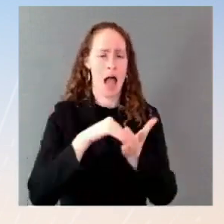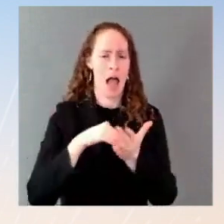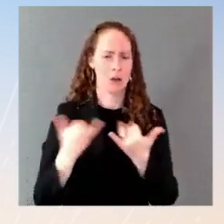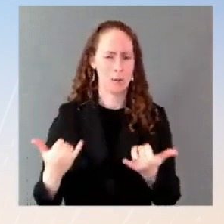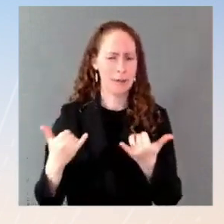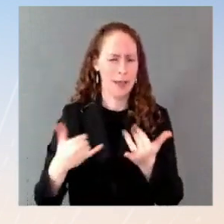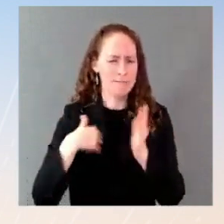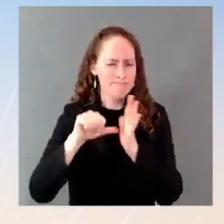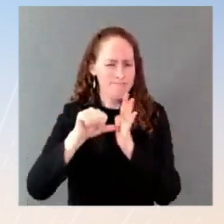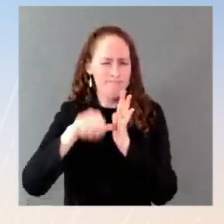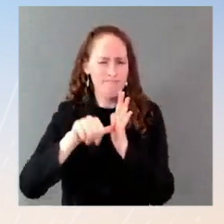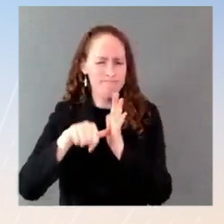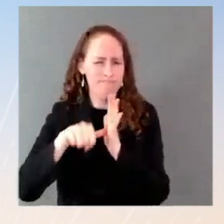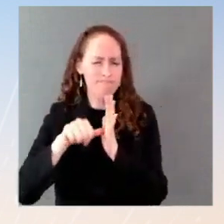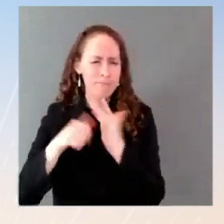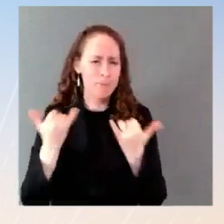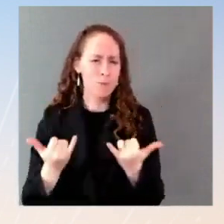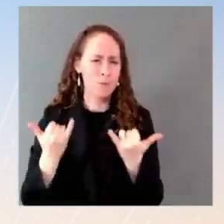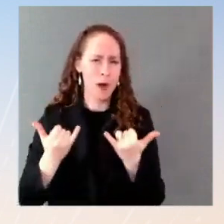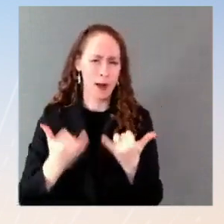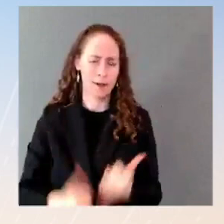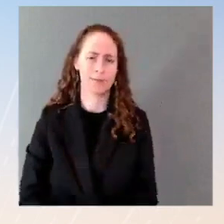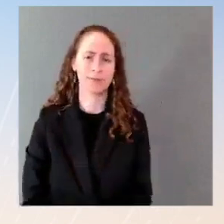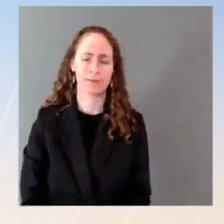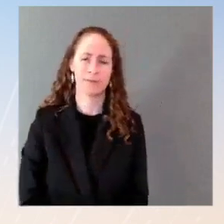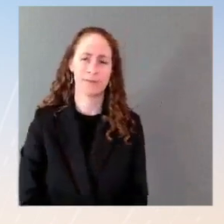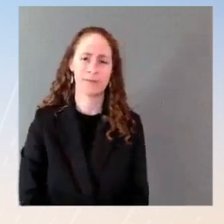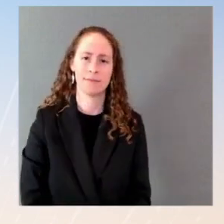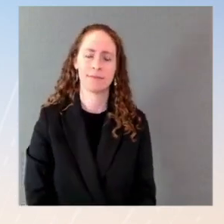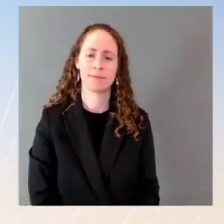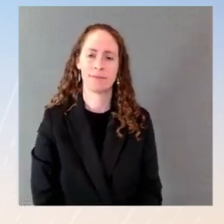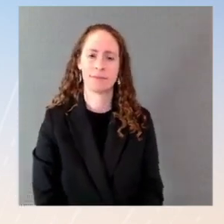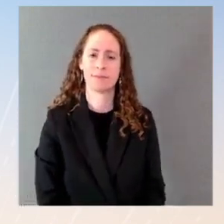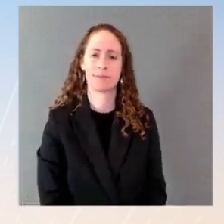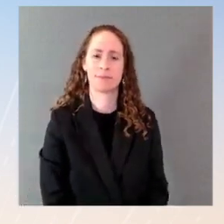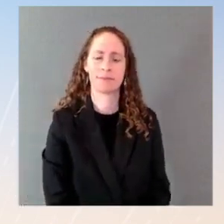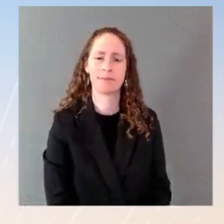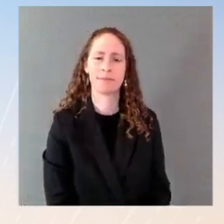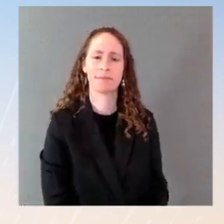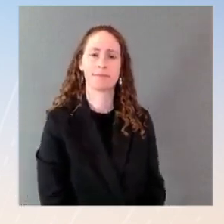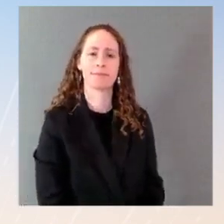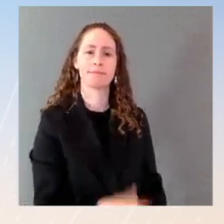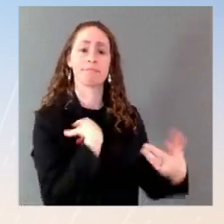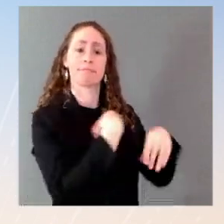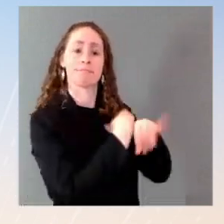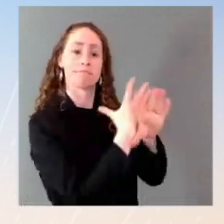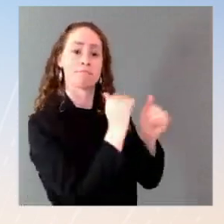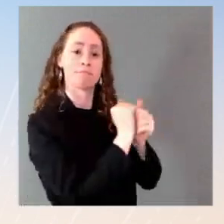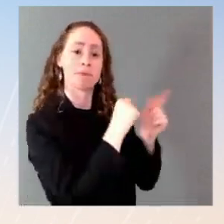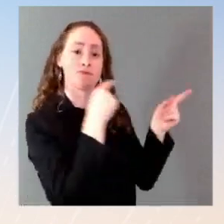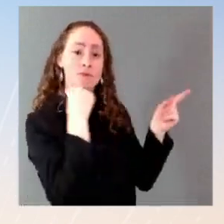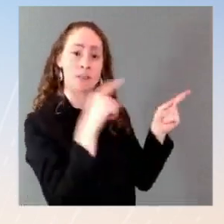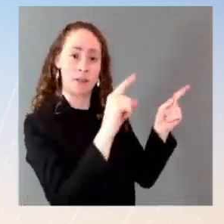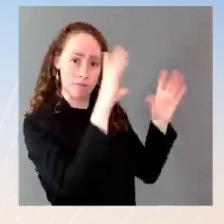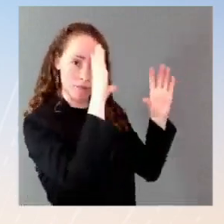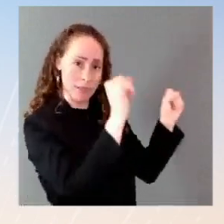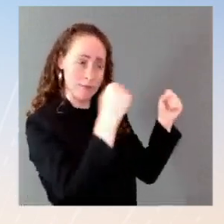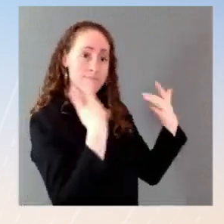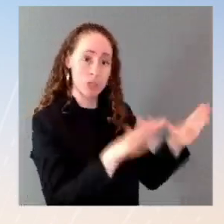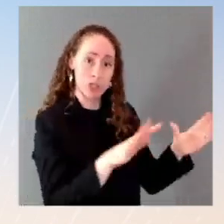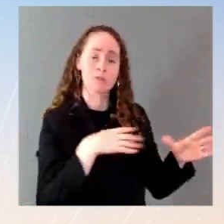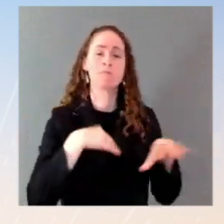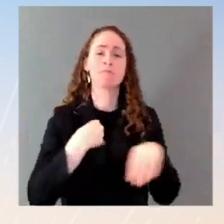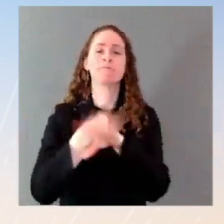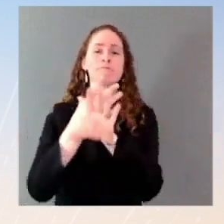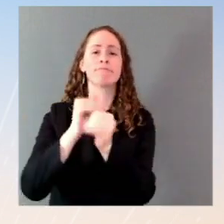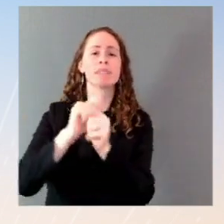forward. Our team is presidently debriefing the embassies of NATO members, EU members, and key Indo-Pacific allies. The